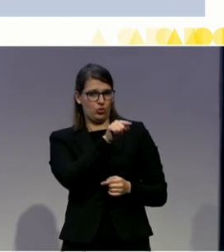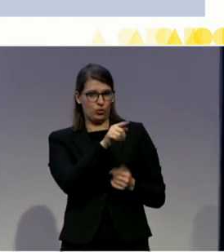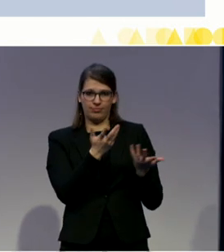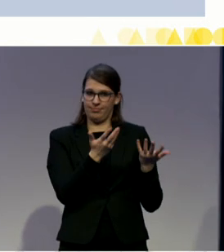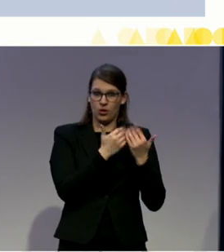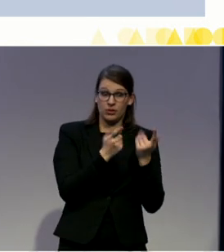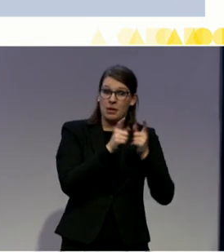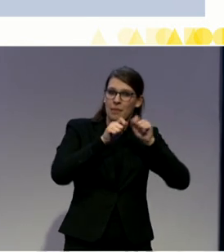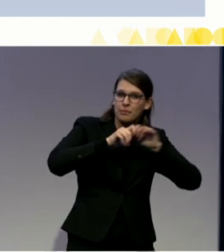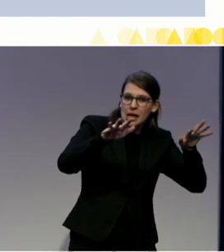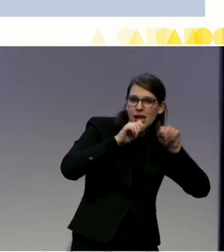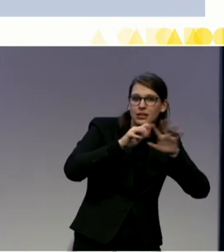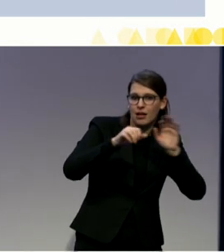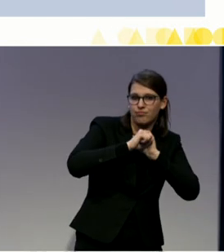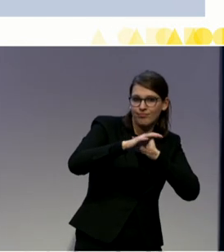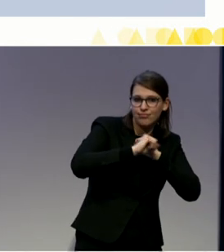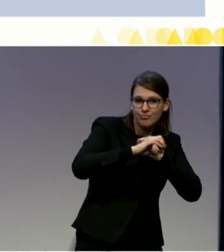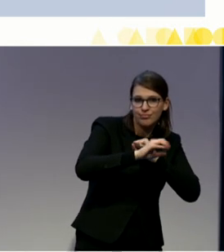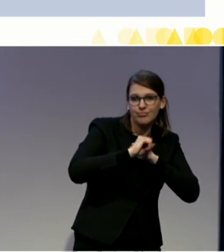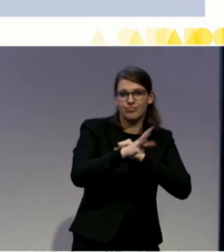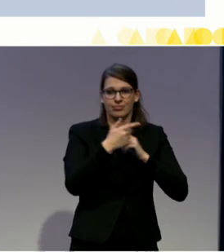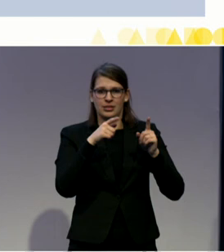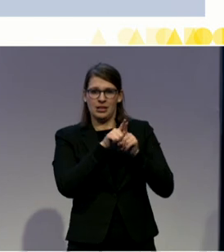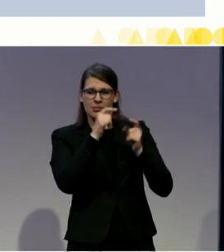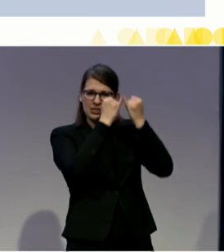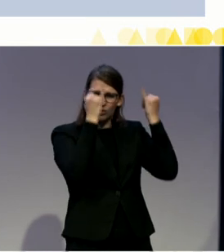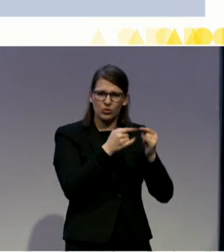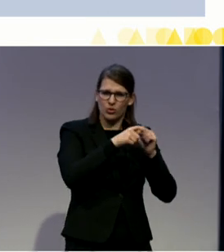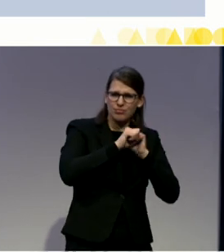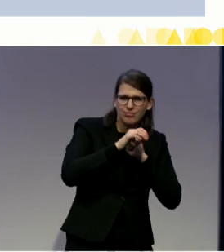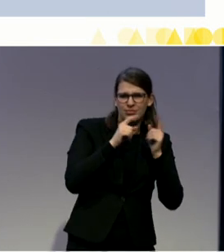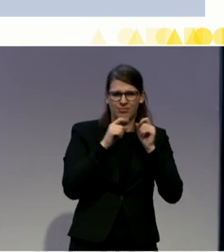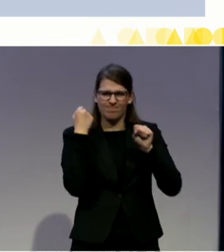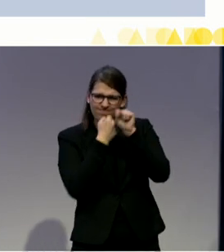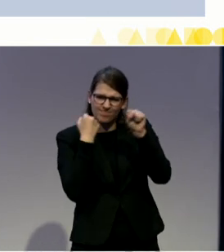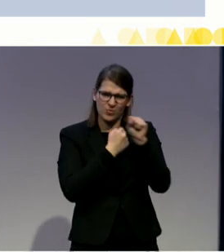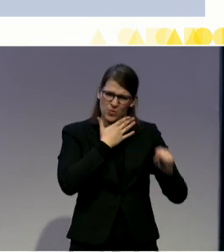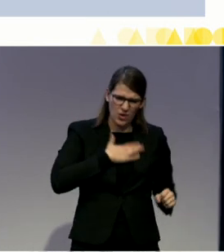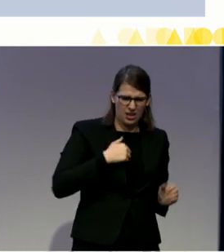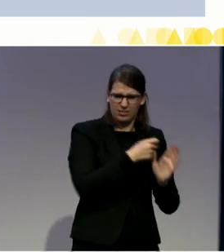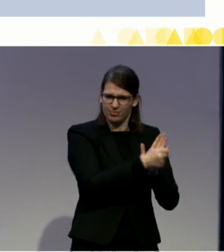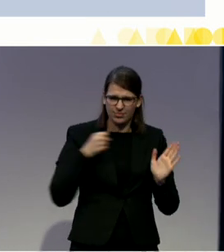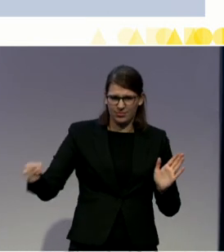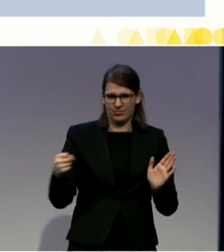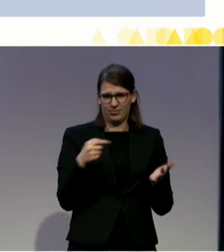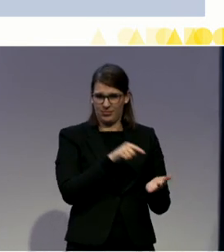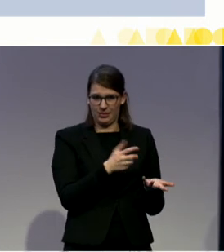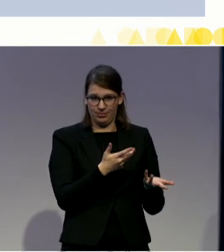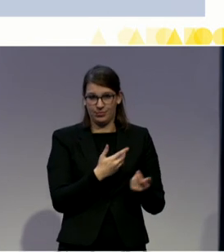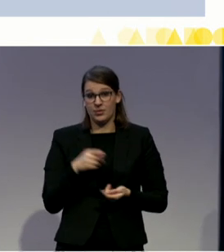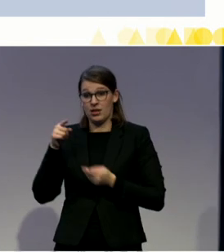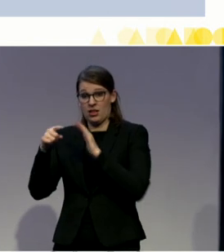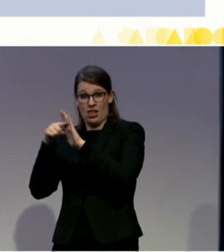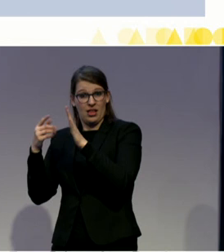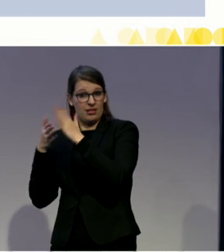demanding de-institutionalization themselves. In terms of barriers, we see that insufficient, difficult